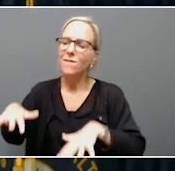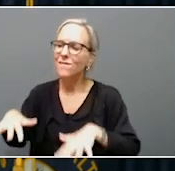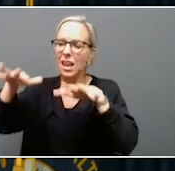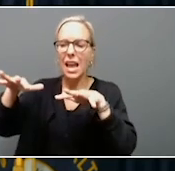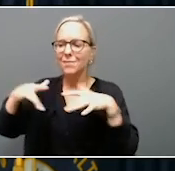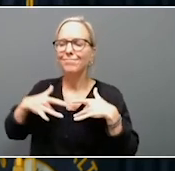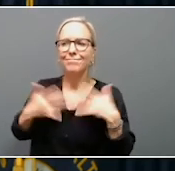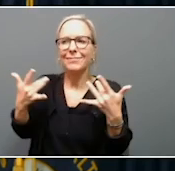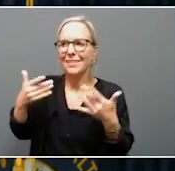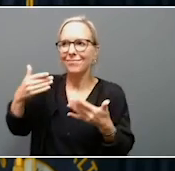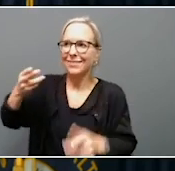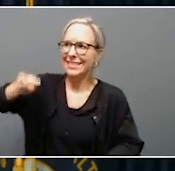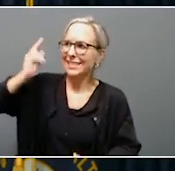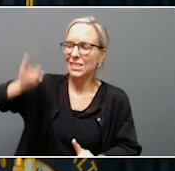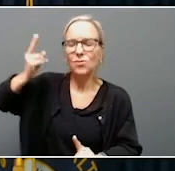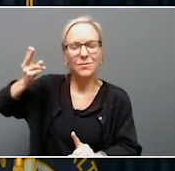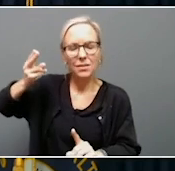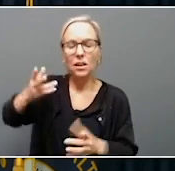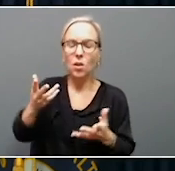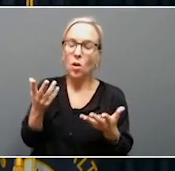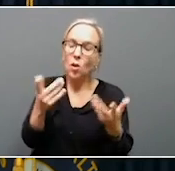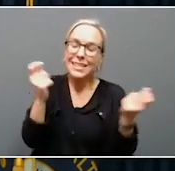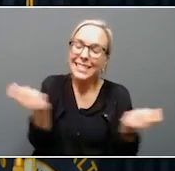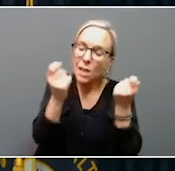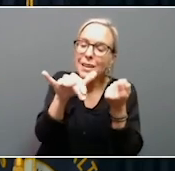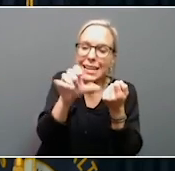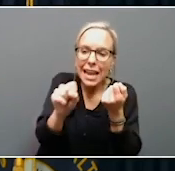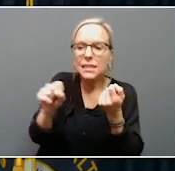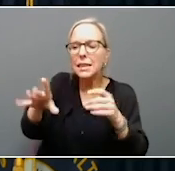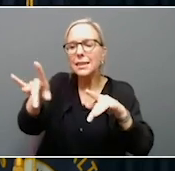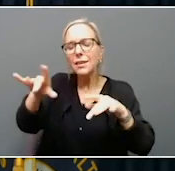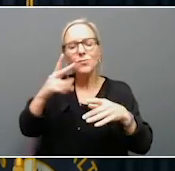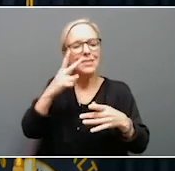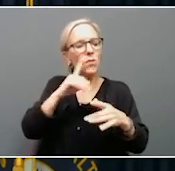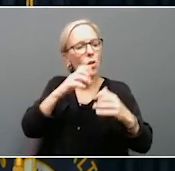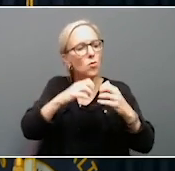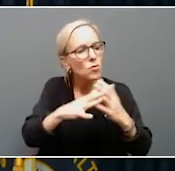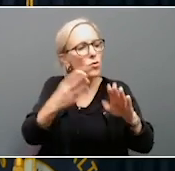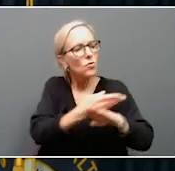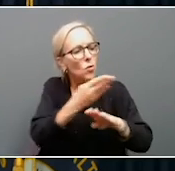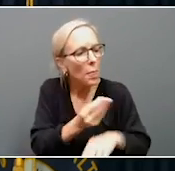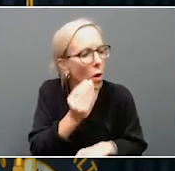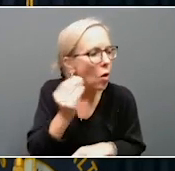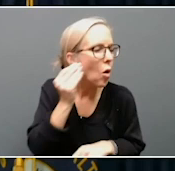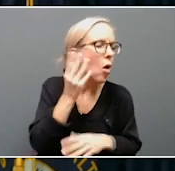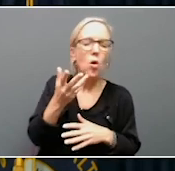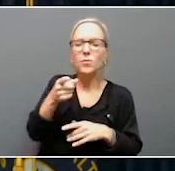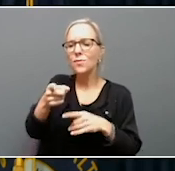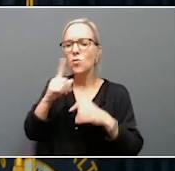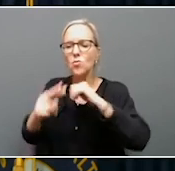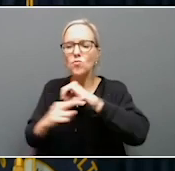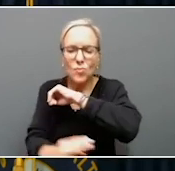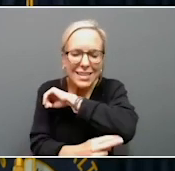history. There is a lot to celebrate in terms of those housing, in terms of the bridges rebuild, in terms of work on the water and